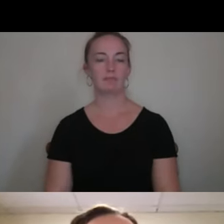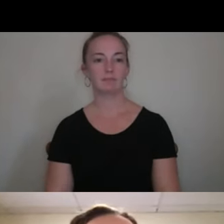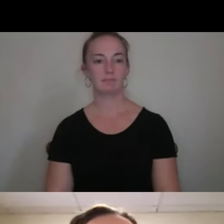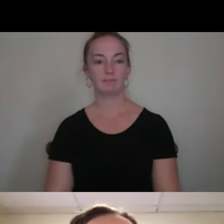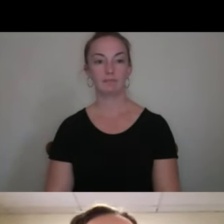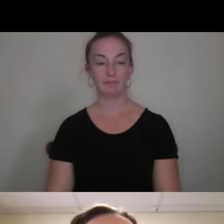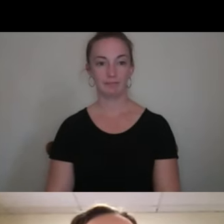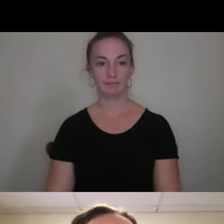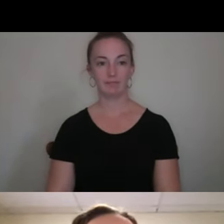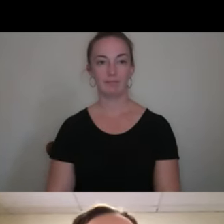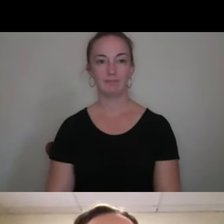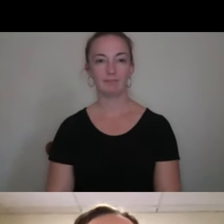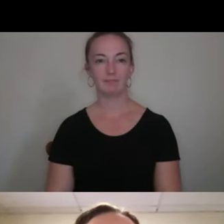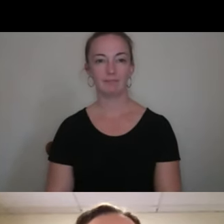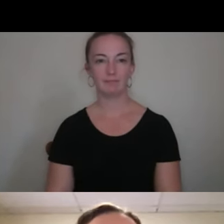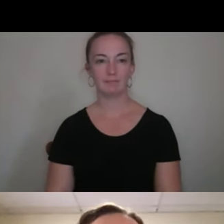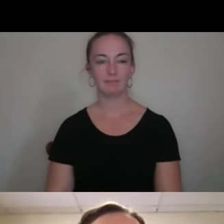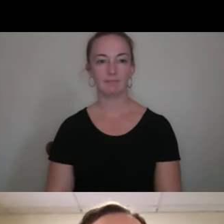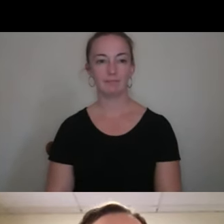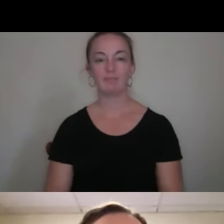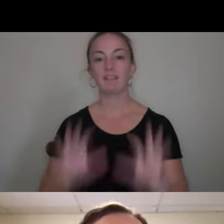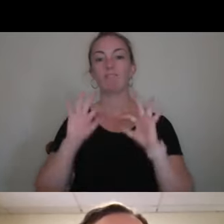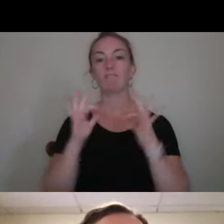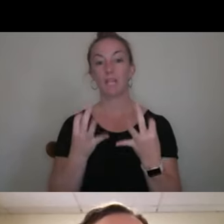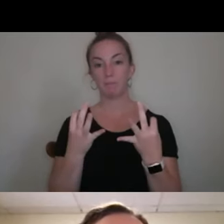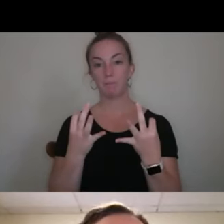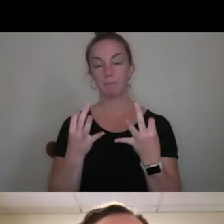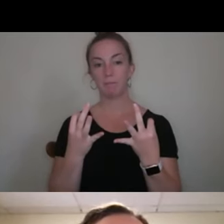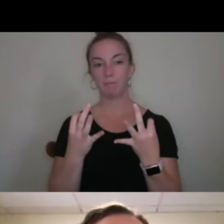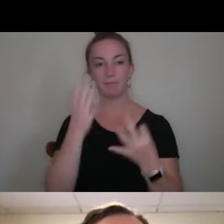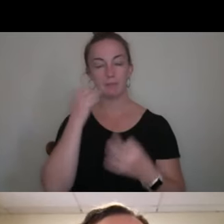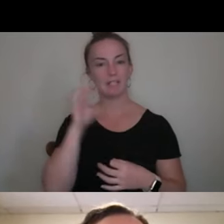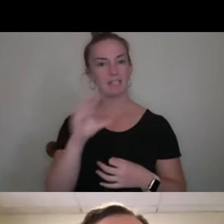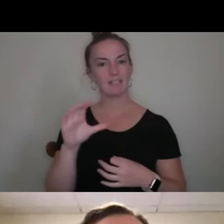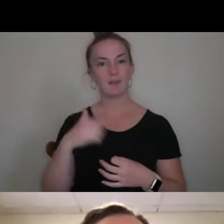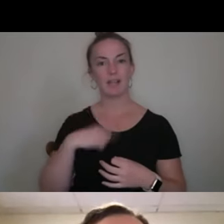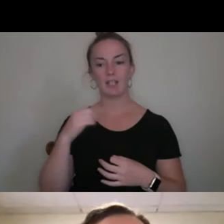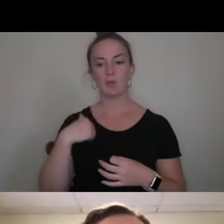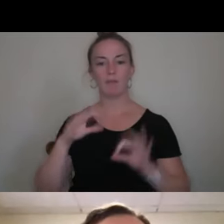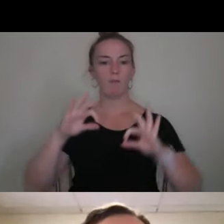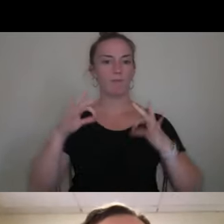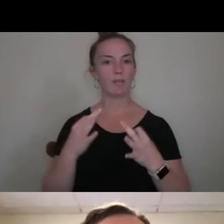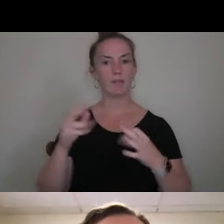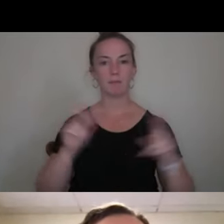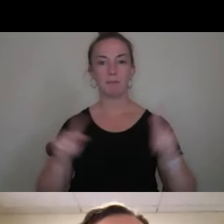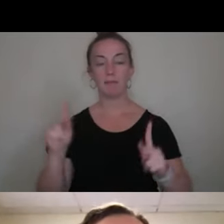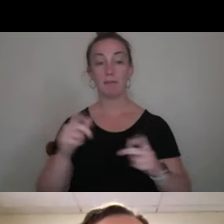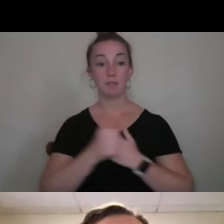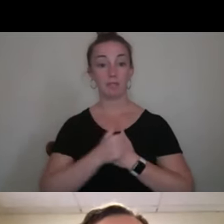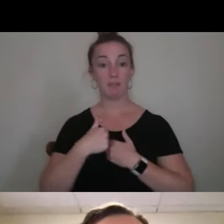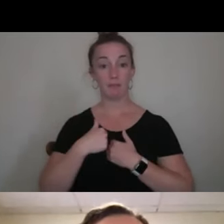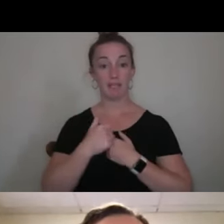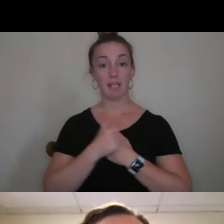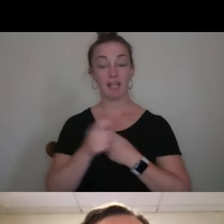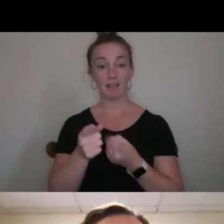Definitely family, because Center, I got a whole family of people that love me and that I love just as much, if not